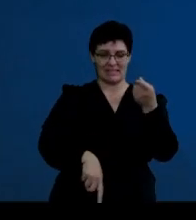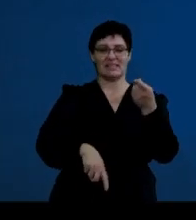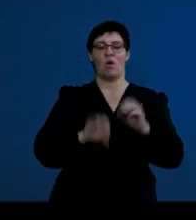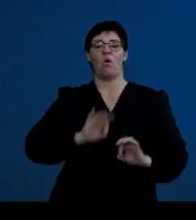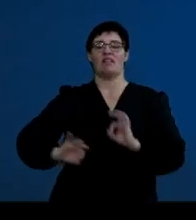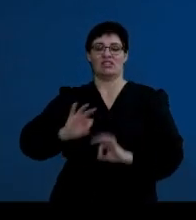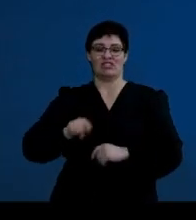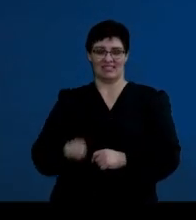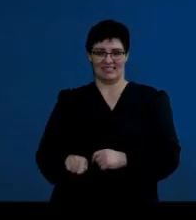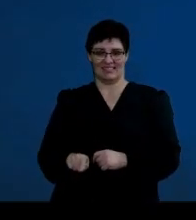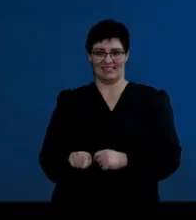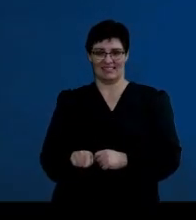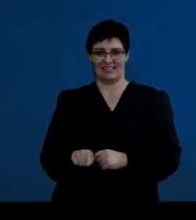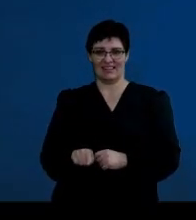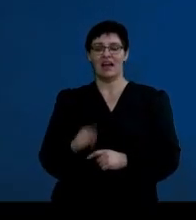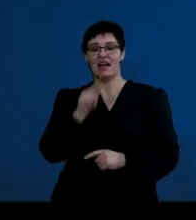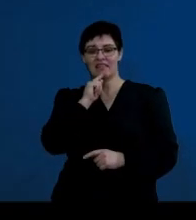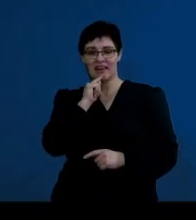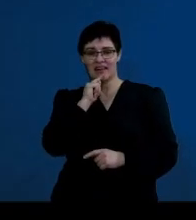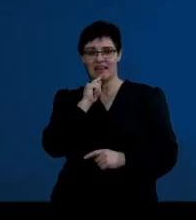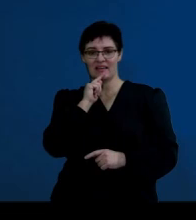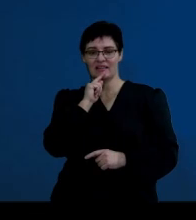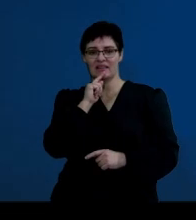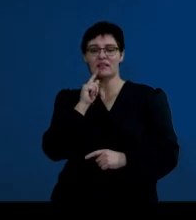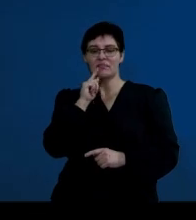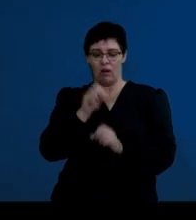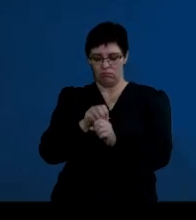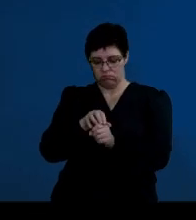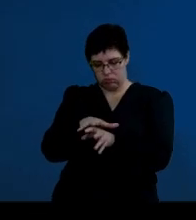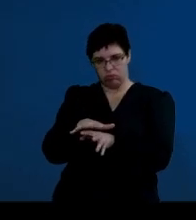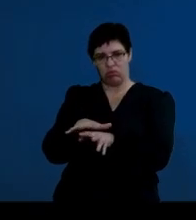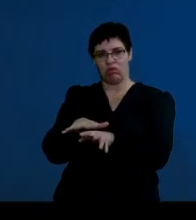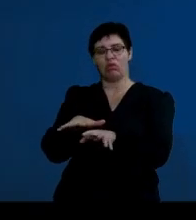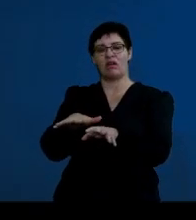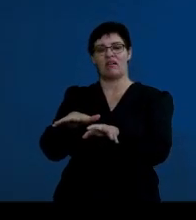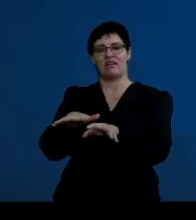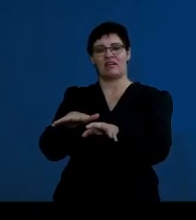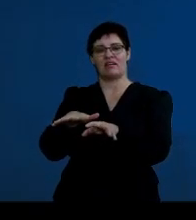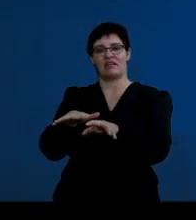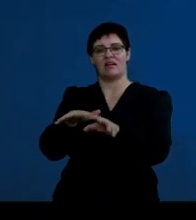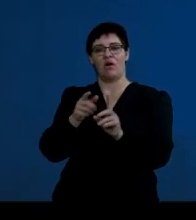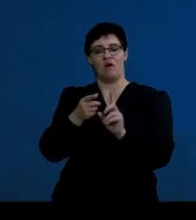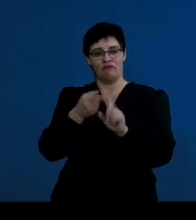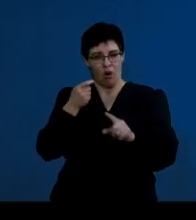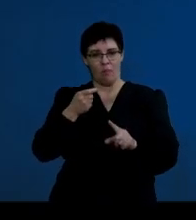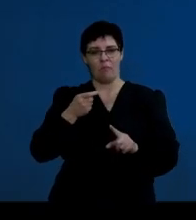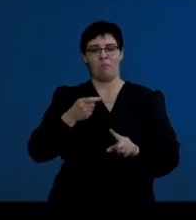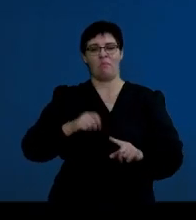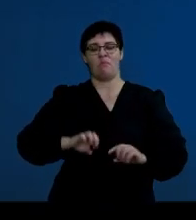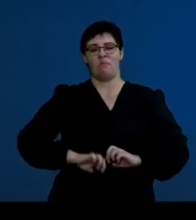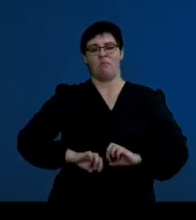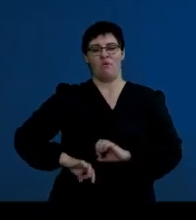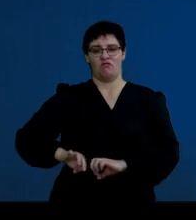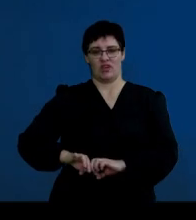And then you'll find that a mature oocyte is released from the ovary around